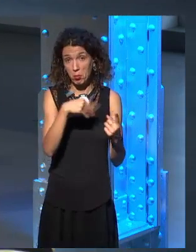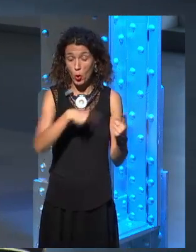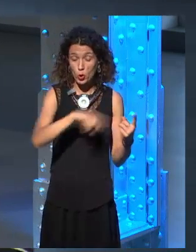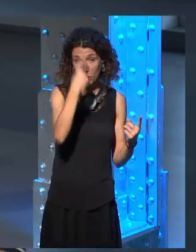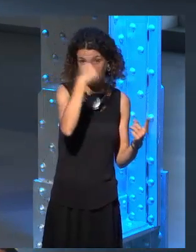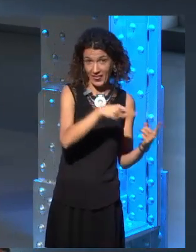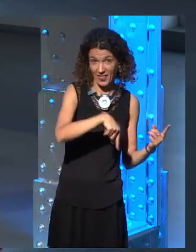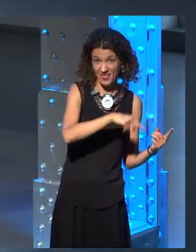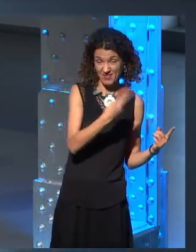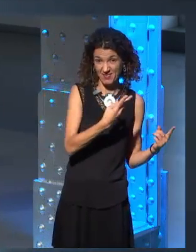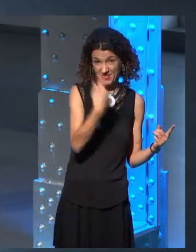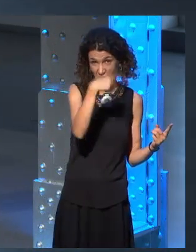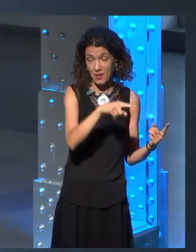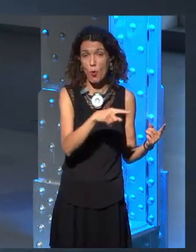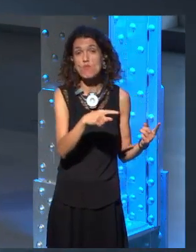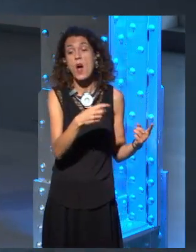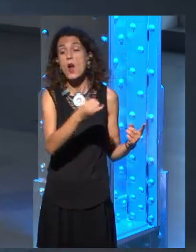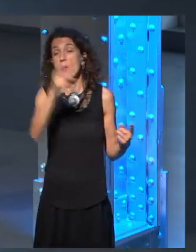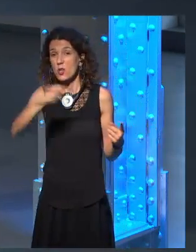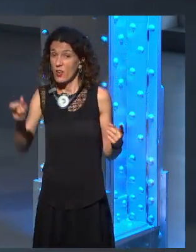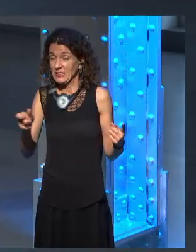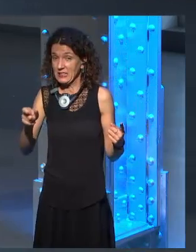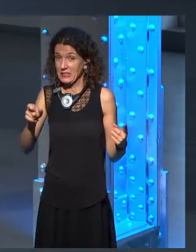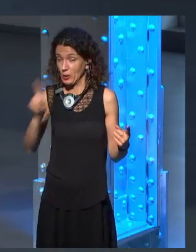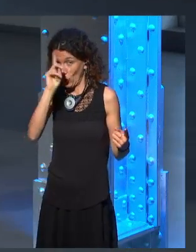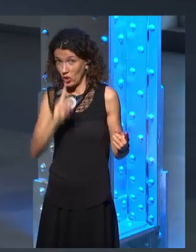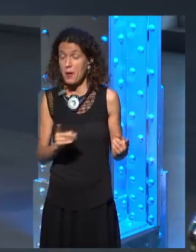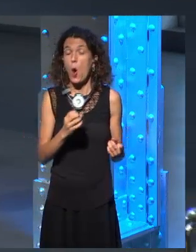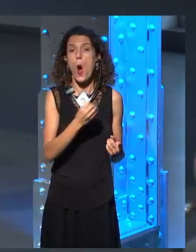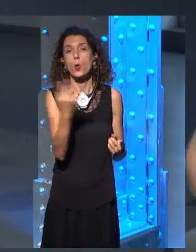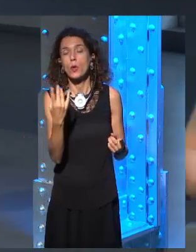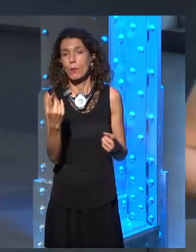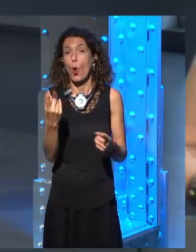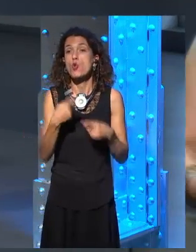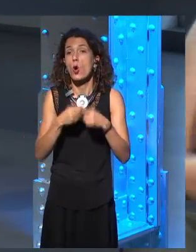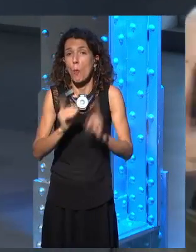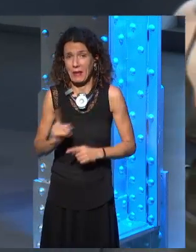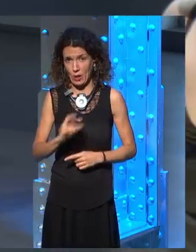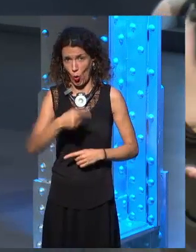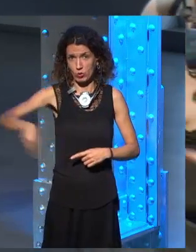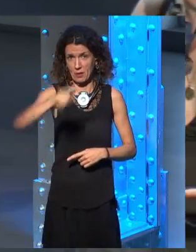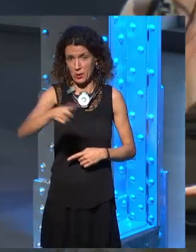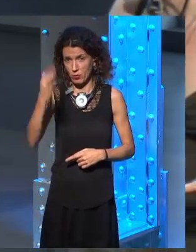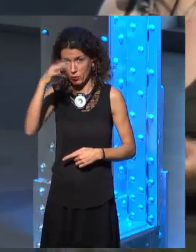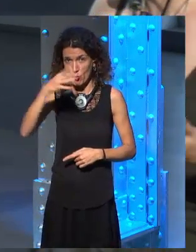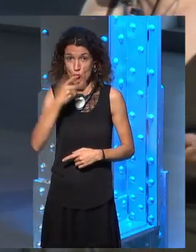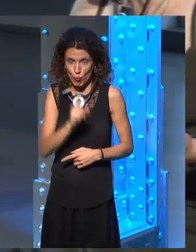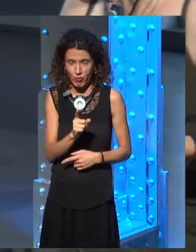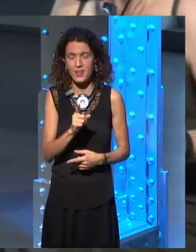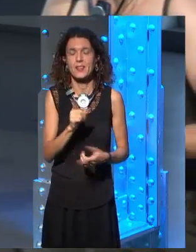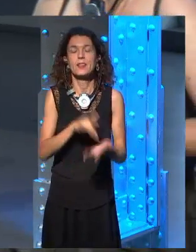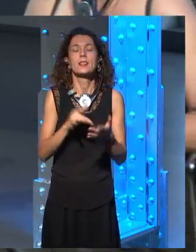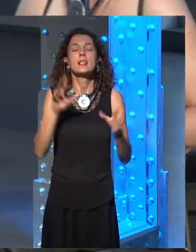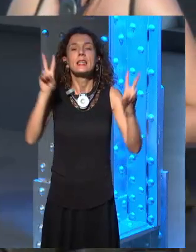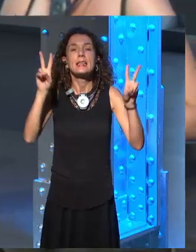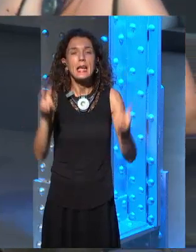that he hasn't shared with anyone else. Yes. We haven't, when it comes to the story itself, like his